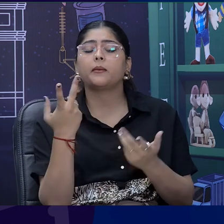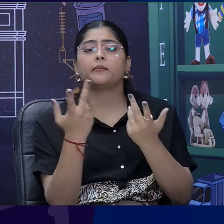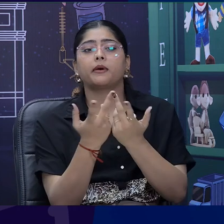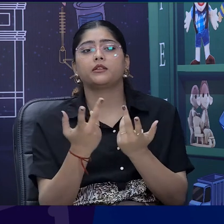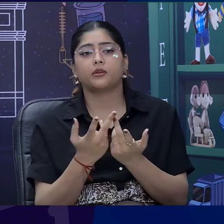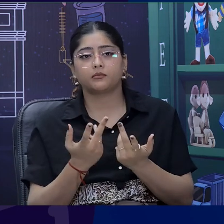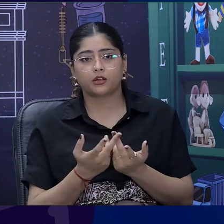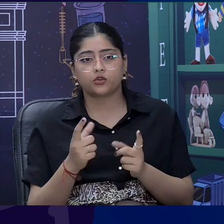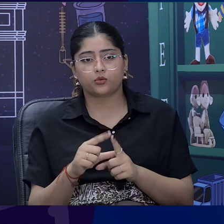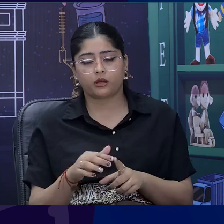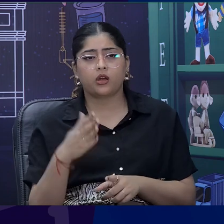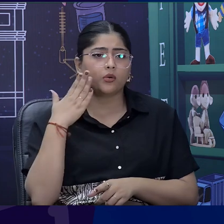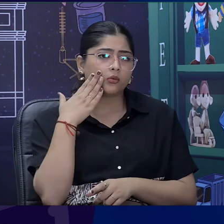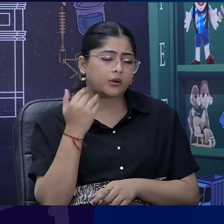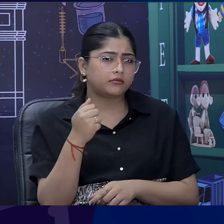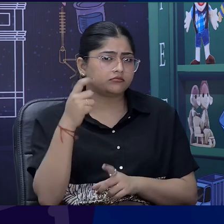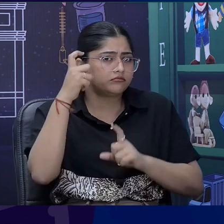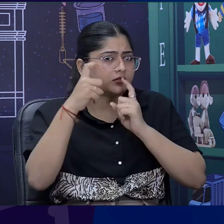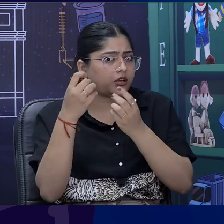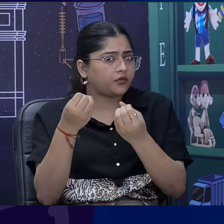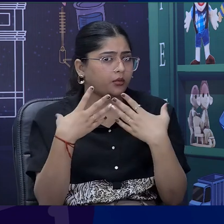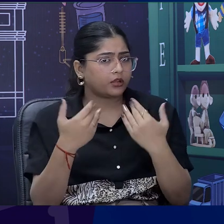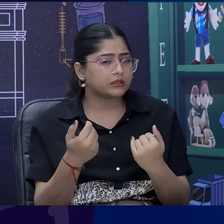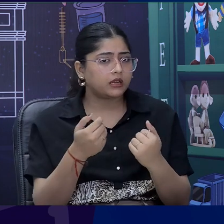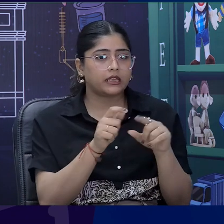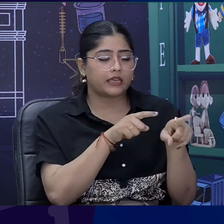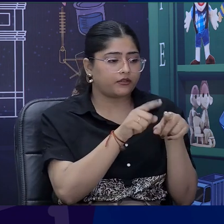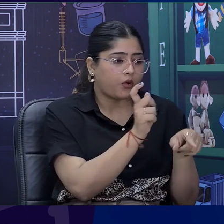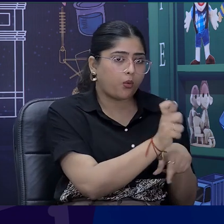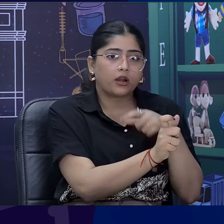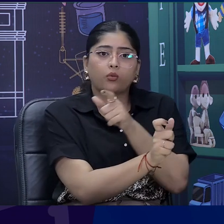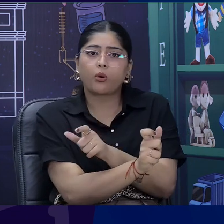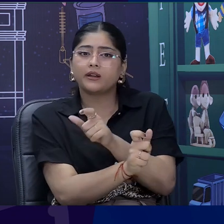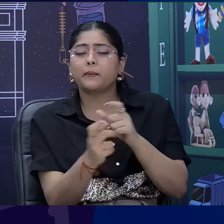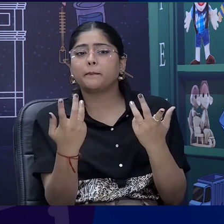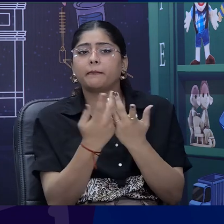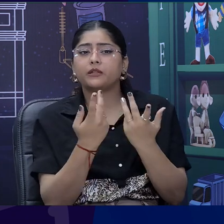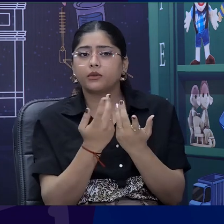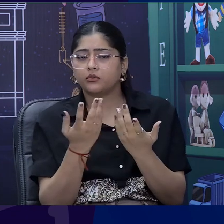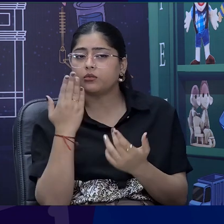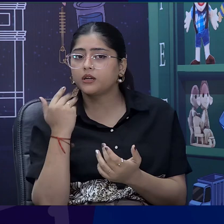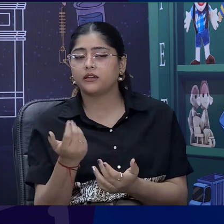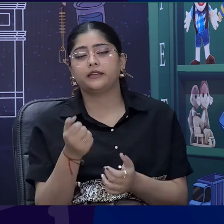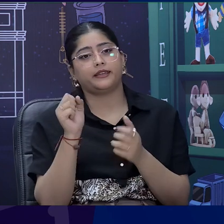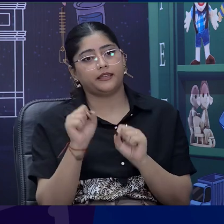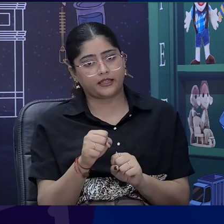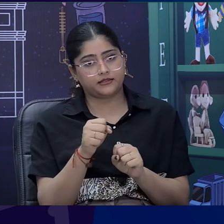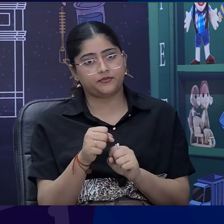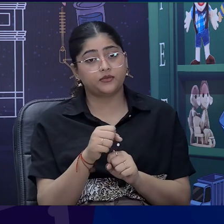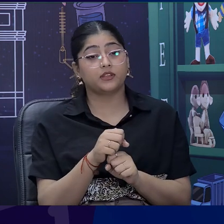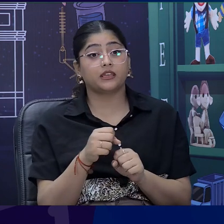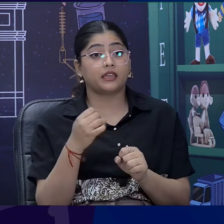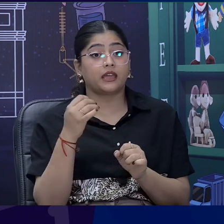Why so? Can you guess? Because they are rhyming is it? Yes, they are rhyming.